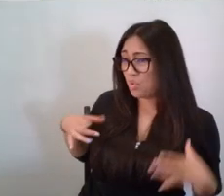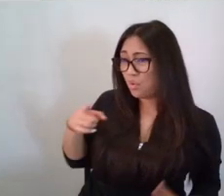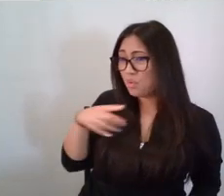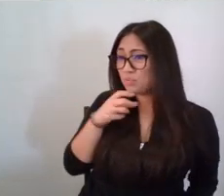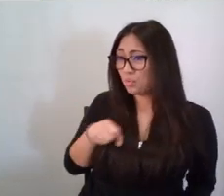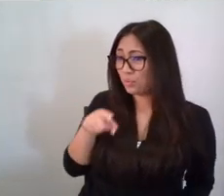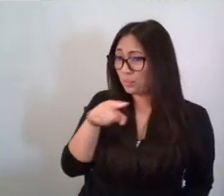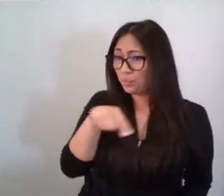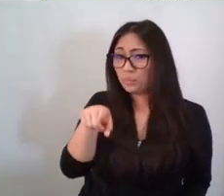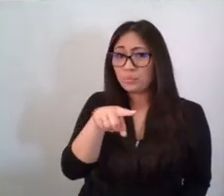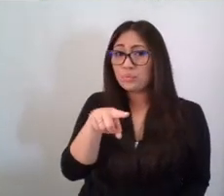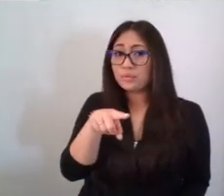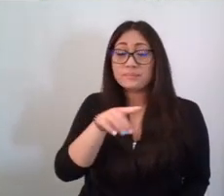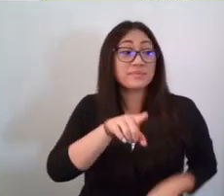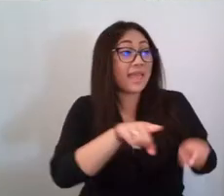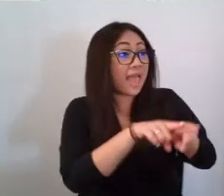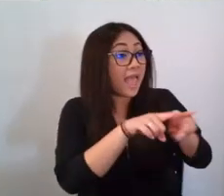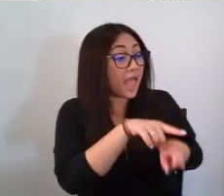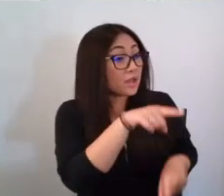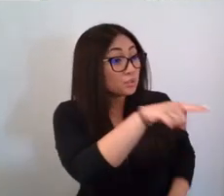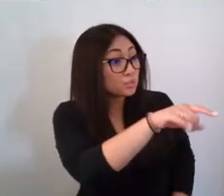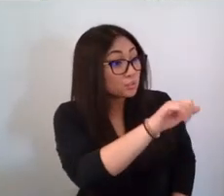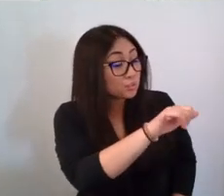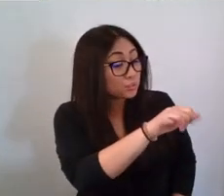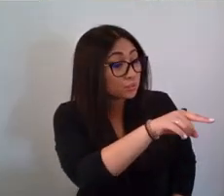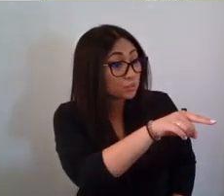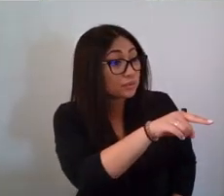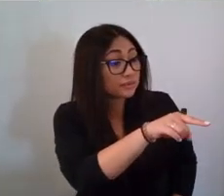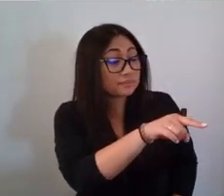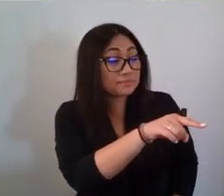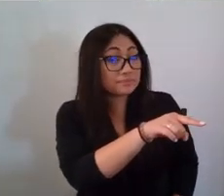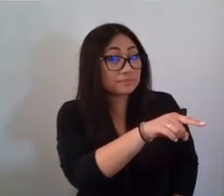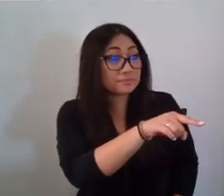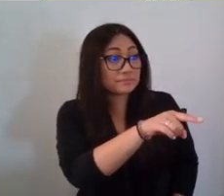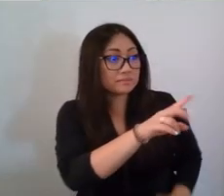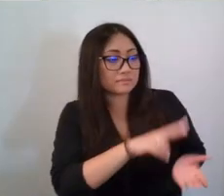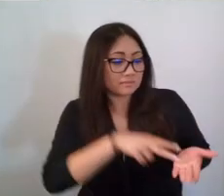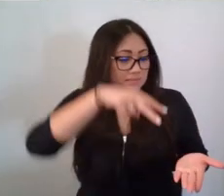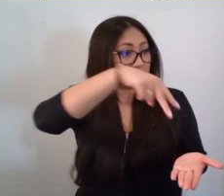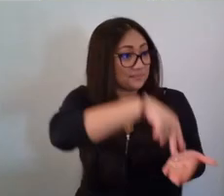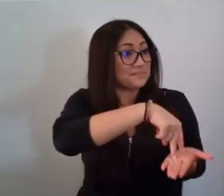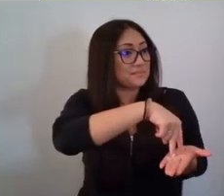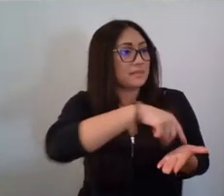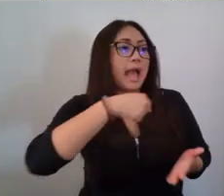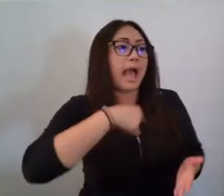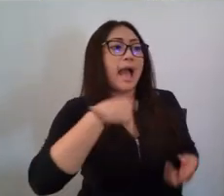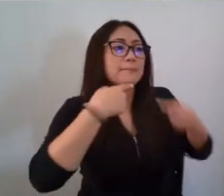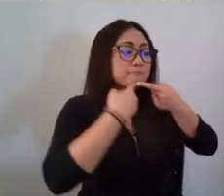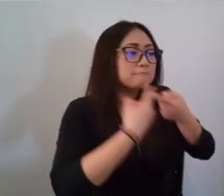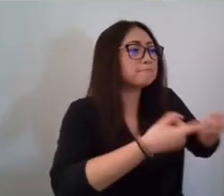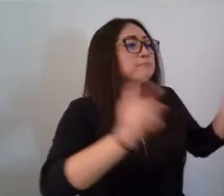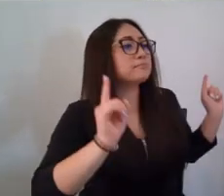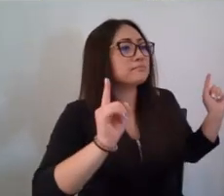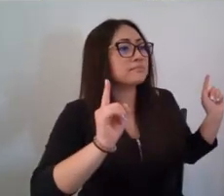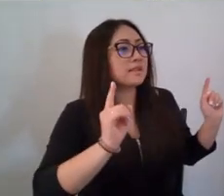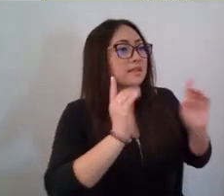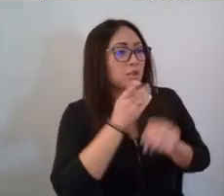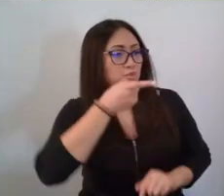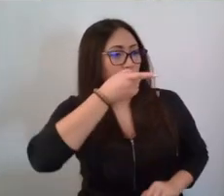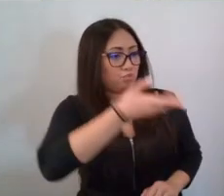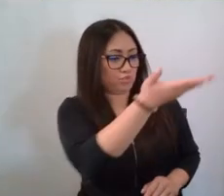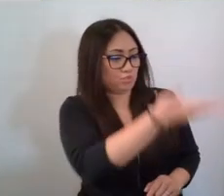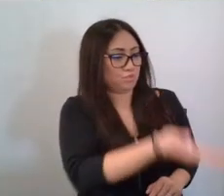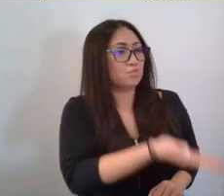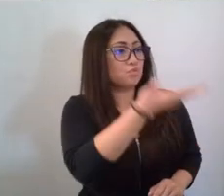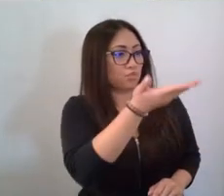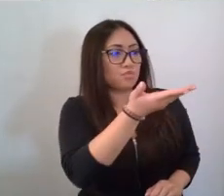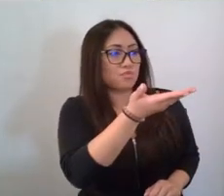you! Patty spoke up as she jumped up off the ground. I'm going to tell everyone that Bernard Bartholomew Omnibus